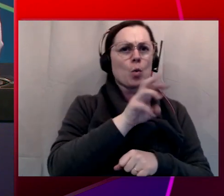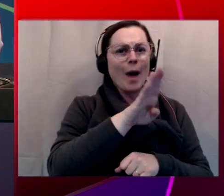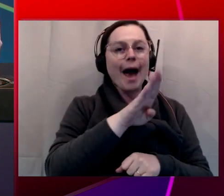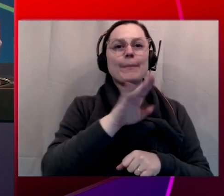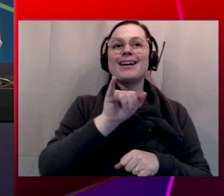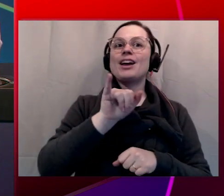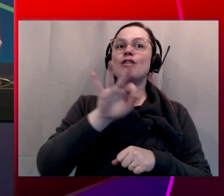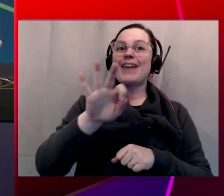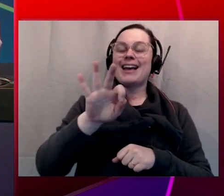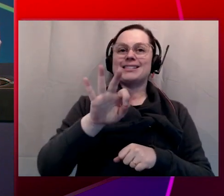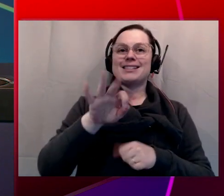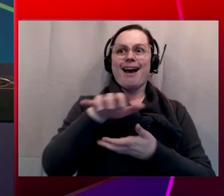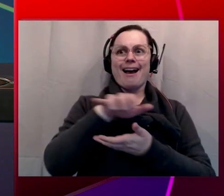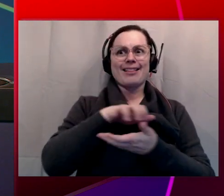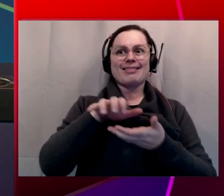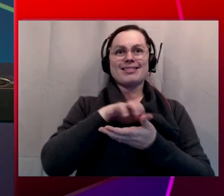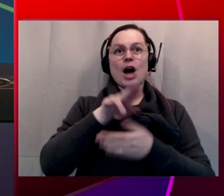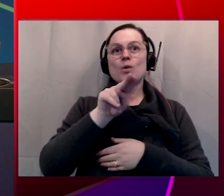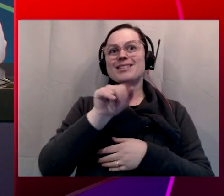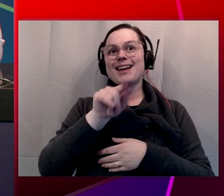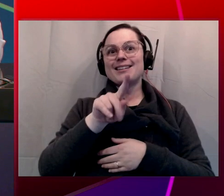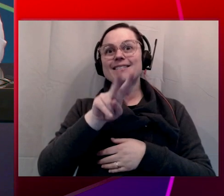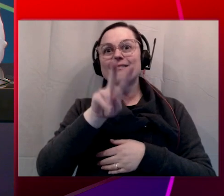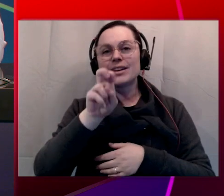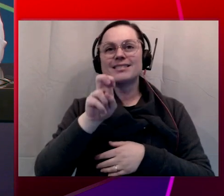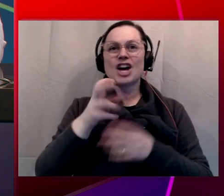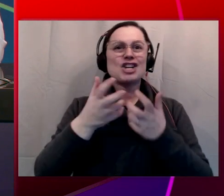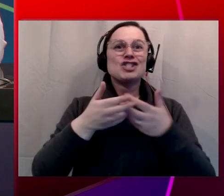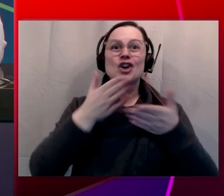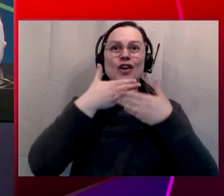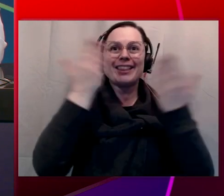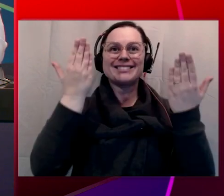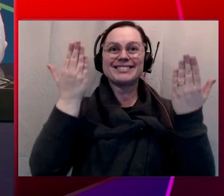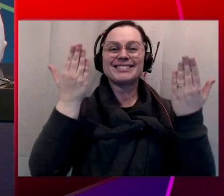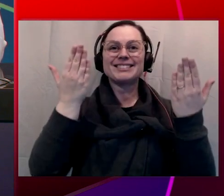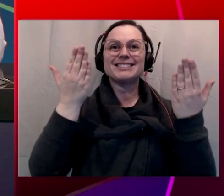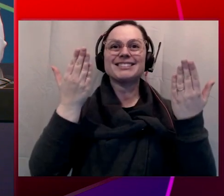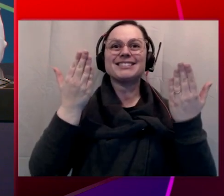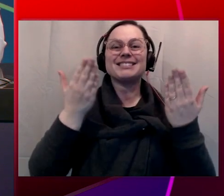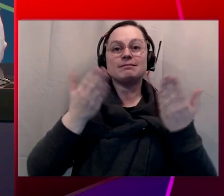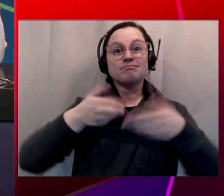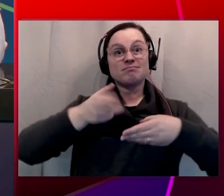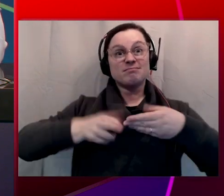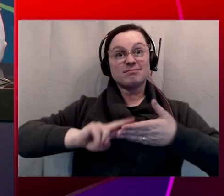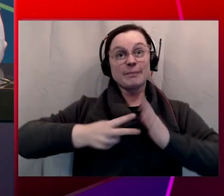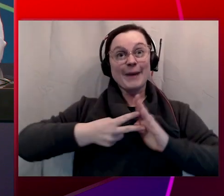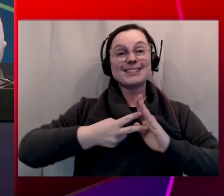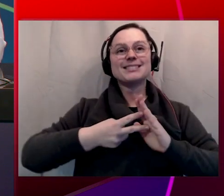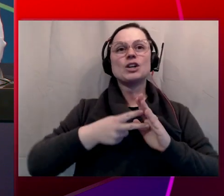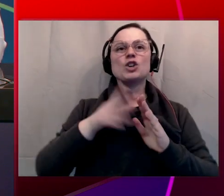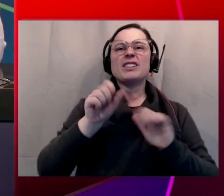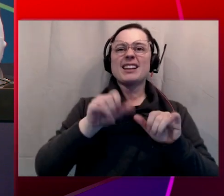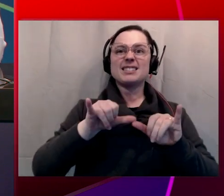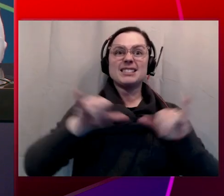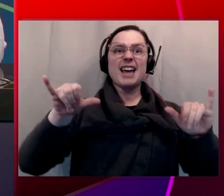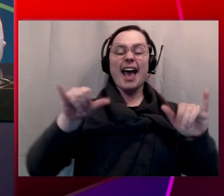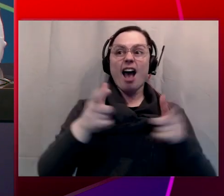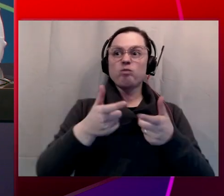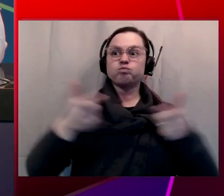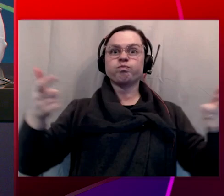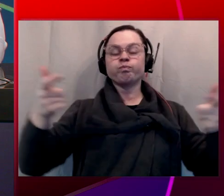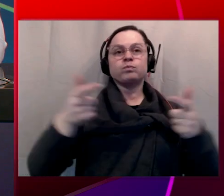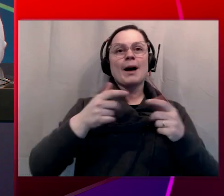and completely serverless. So as a result, you're able to scale, you're able to build out these reports